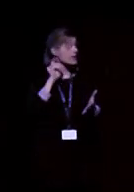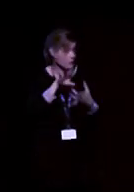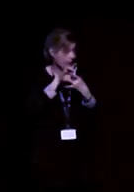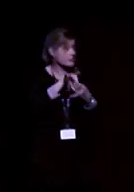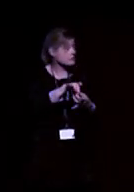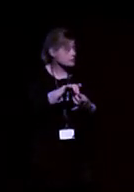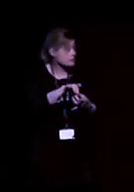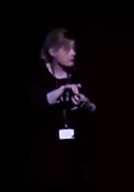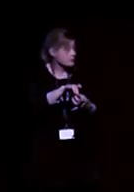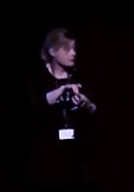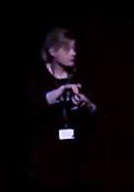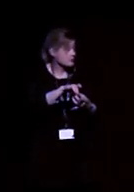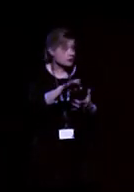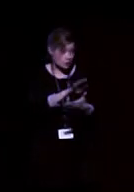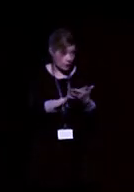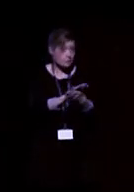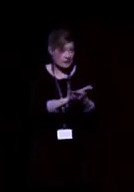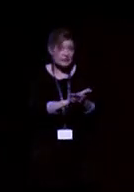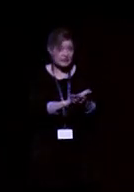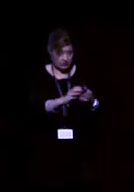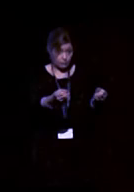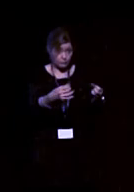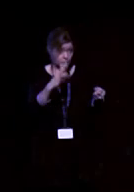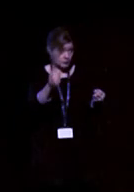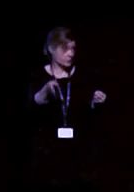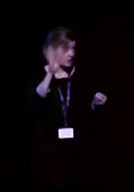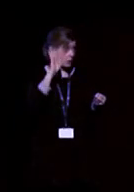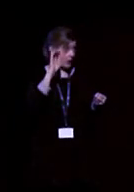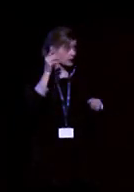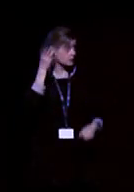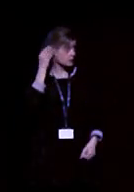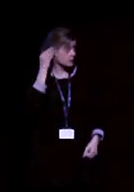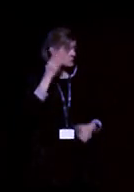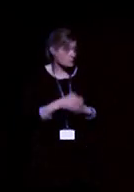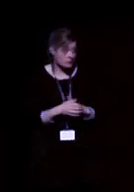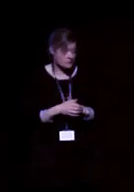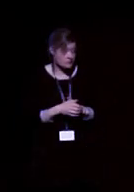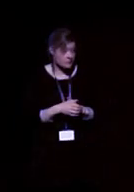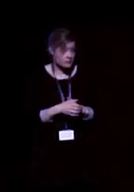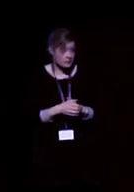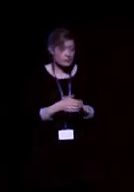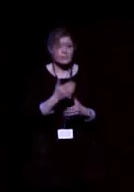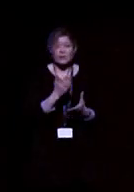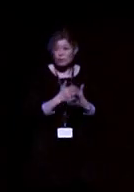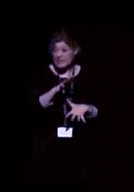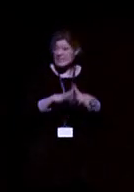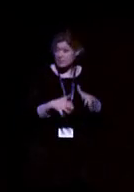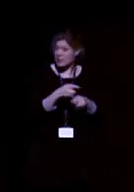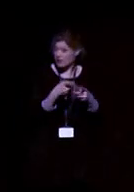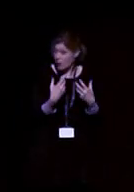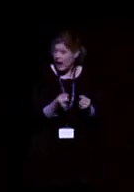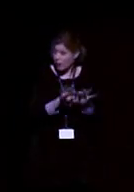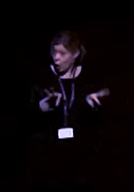So you essentially get direct audio input into your hearing aids. That's very similar to those of you that have a loop